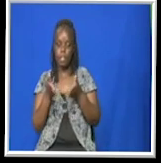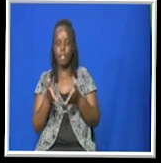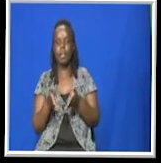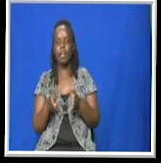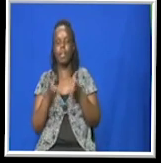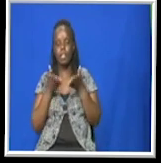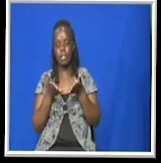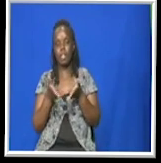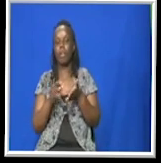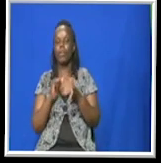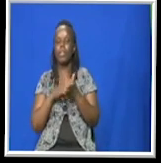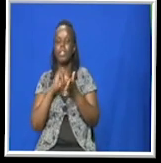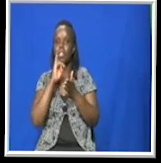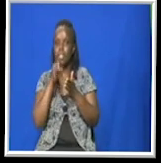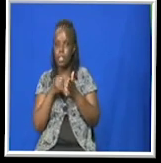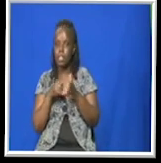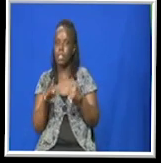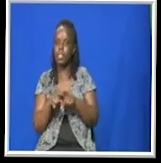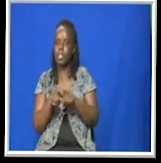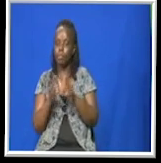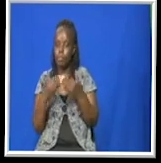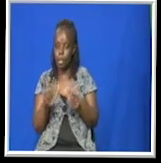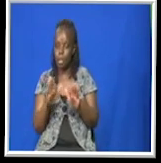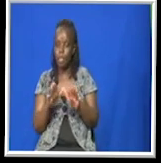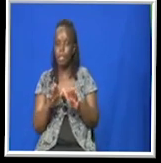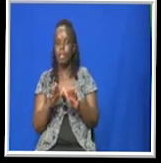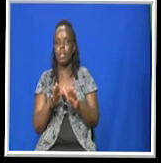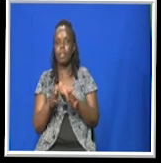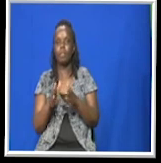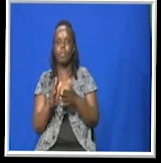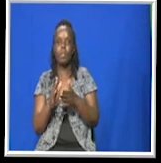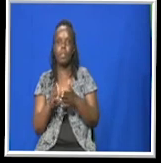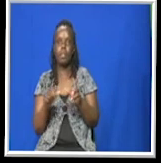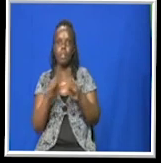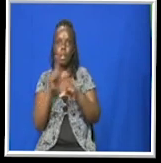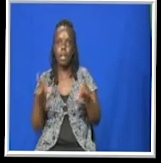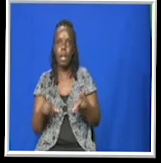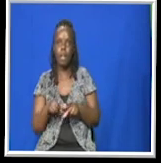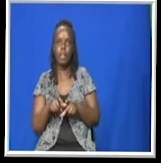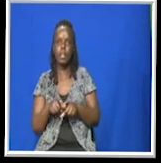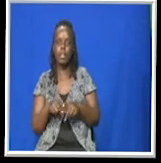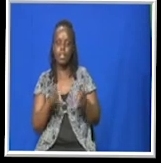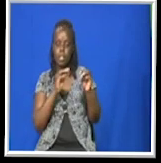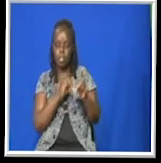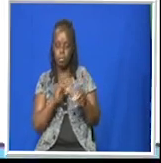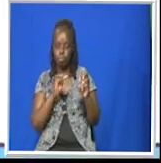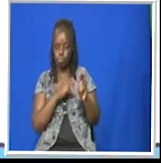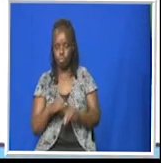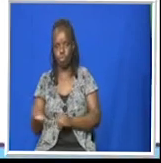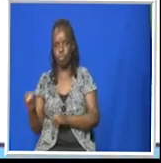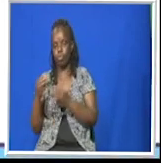how it is. Fixed as it is. Land cannot move geographically.